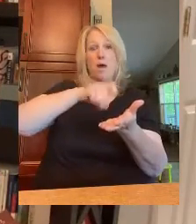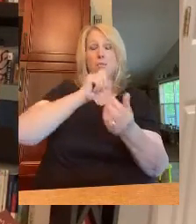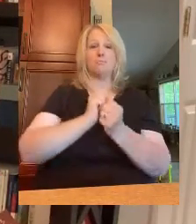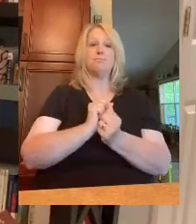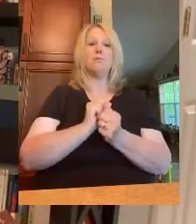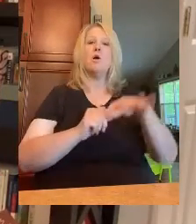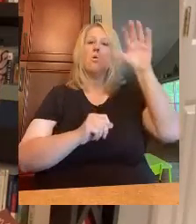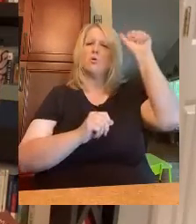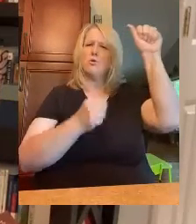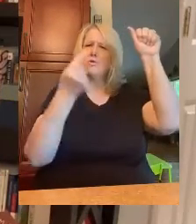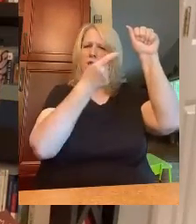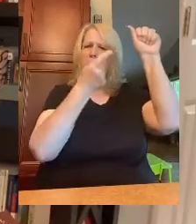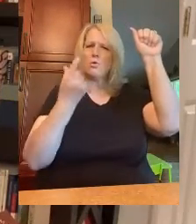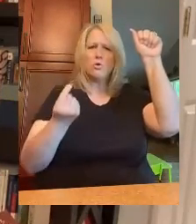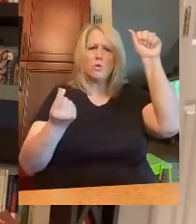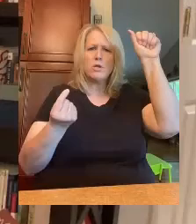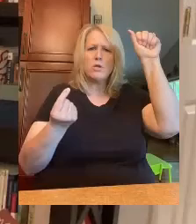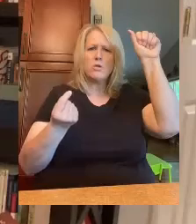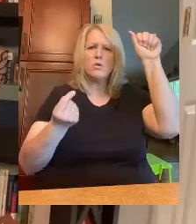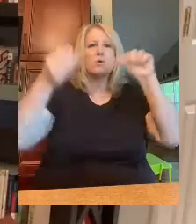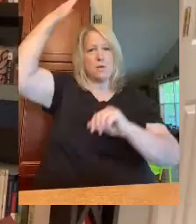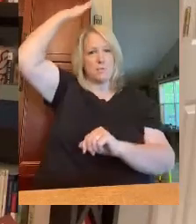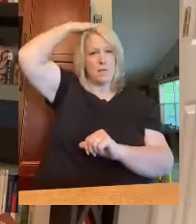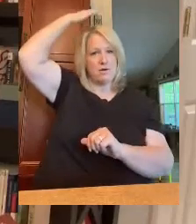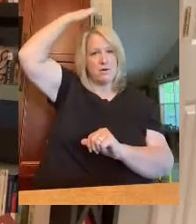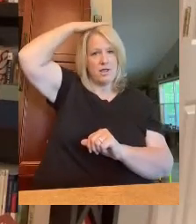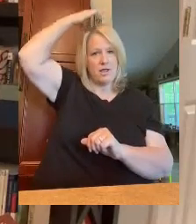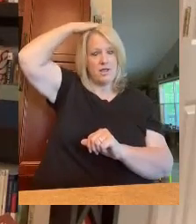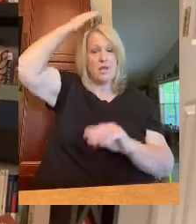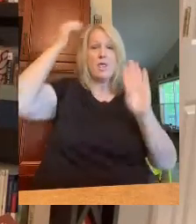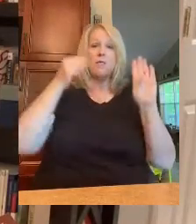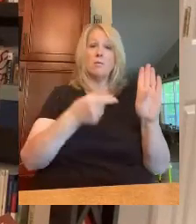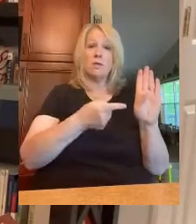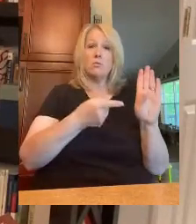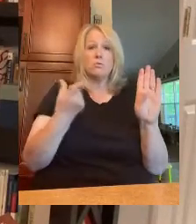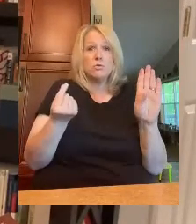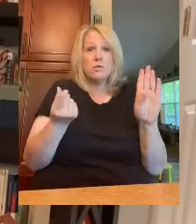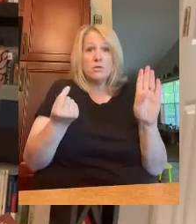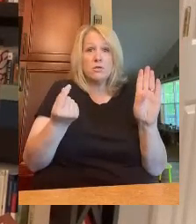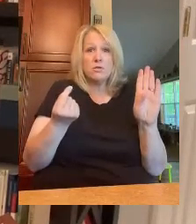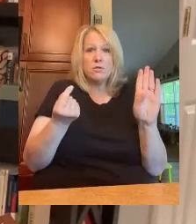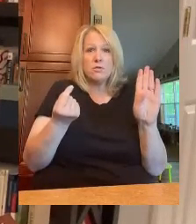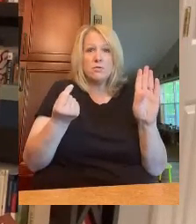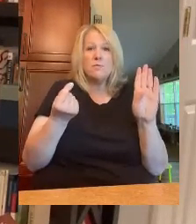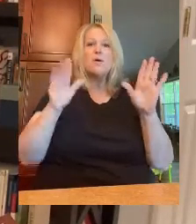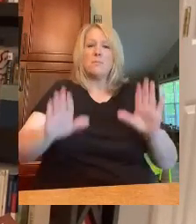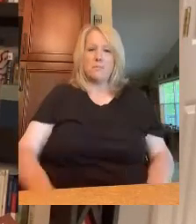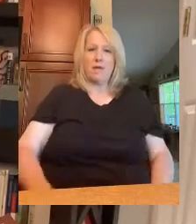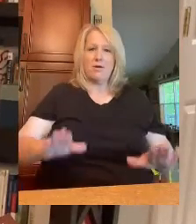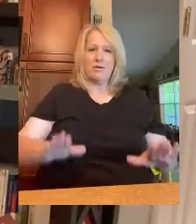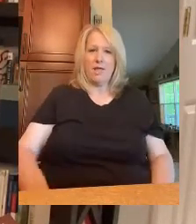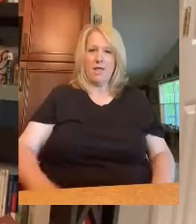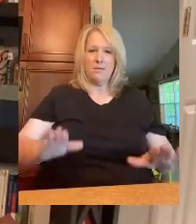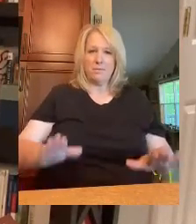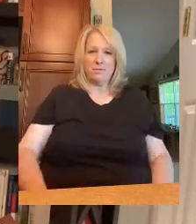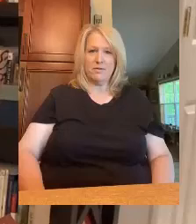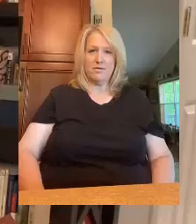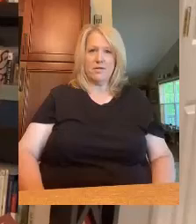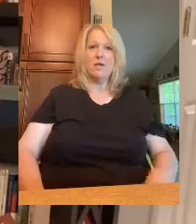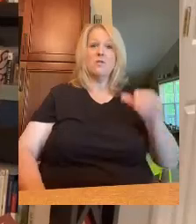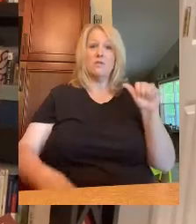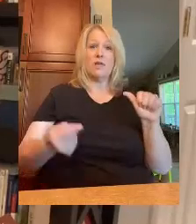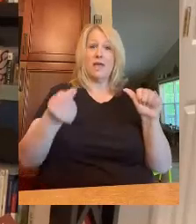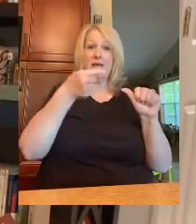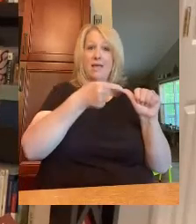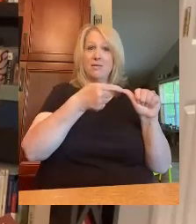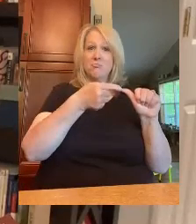when we do the A section, we're going to pat our heads. When we do the B section, we're going to pat our laps. And when we do the